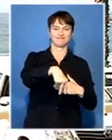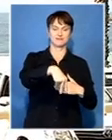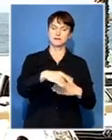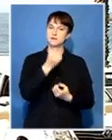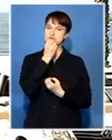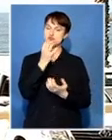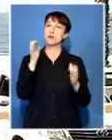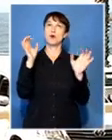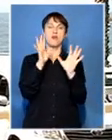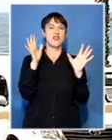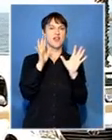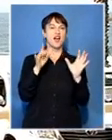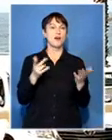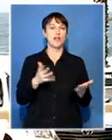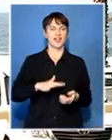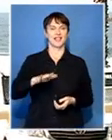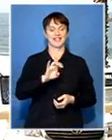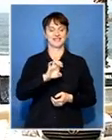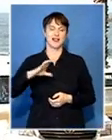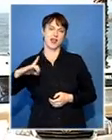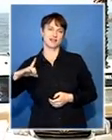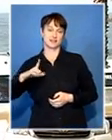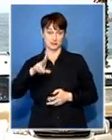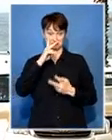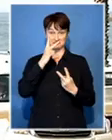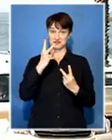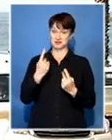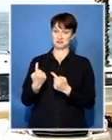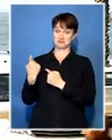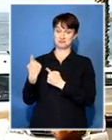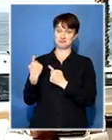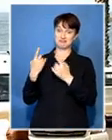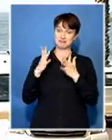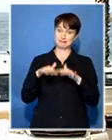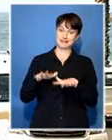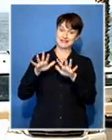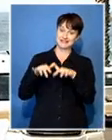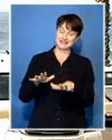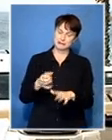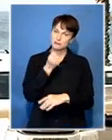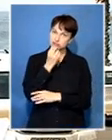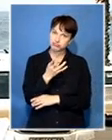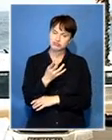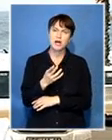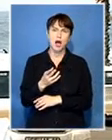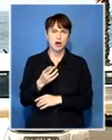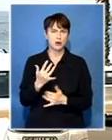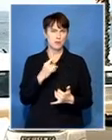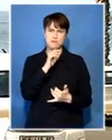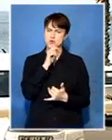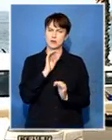beautiful weather here as you can see behind me the beautiful ocean it's a very beautiful morning it's a bit slow though